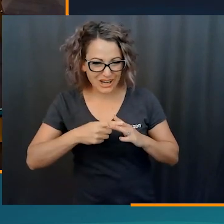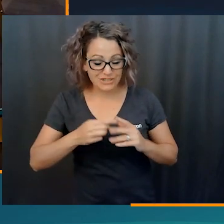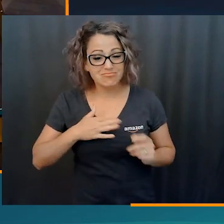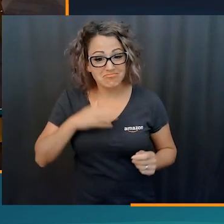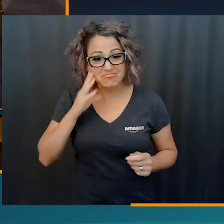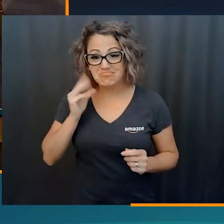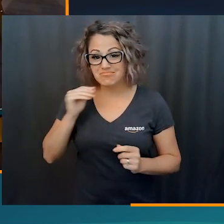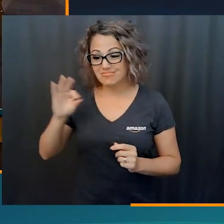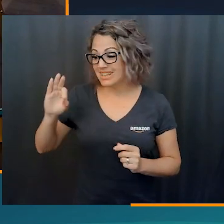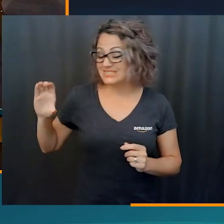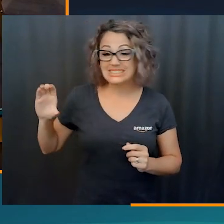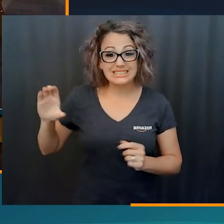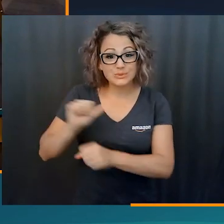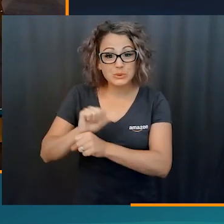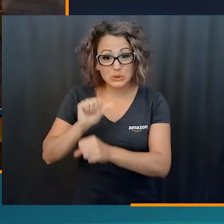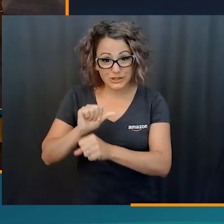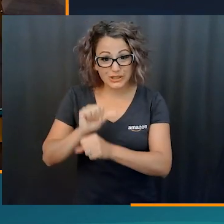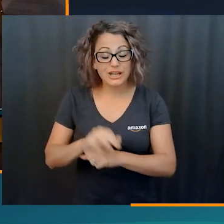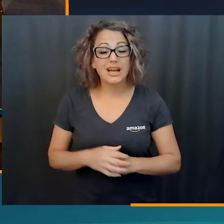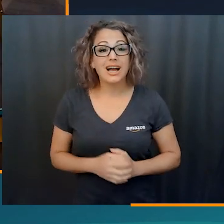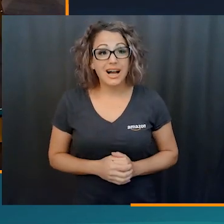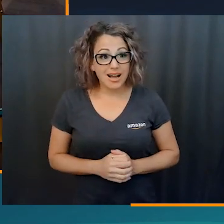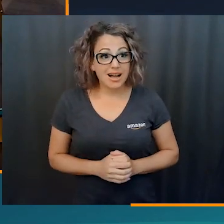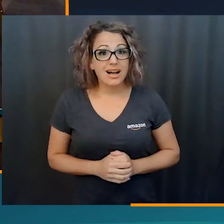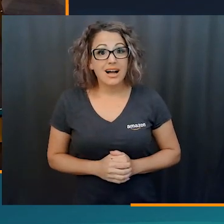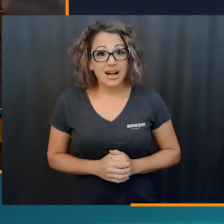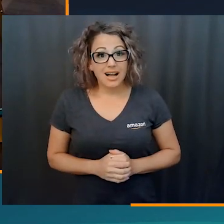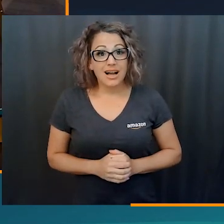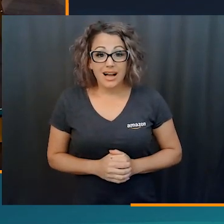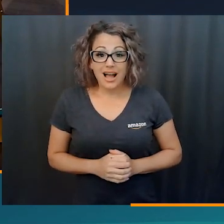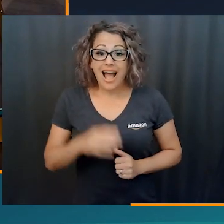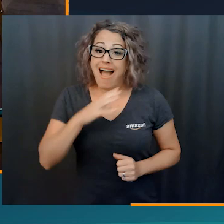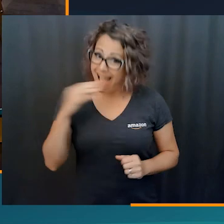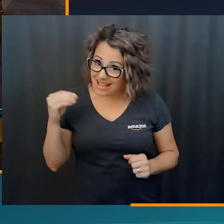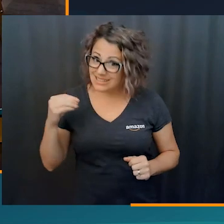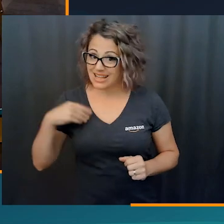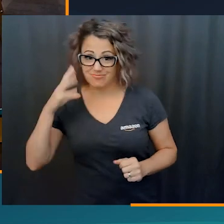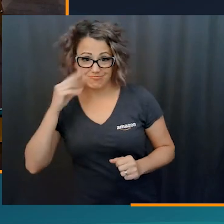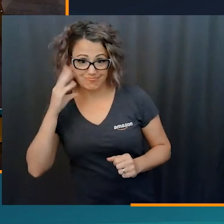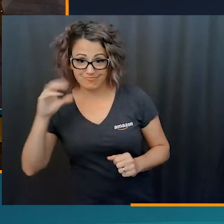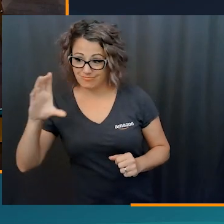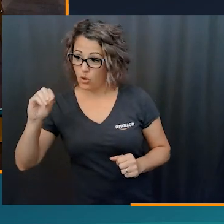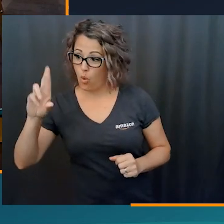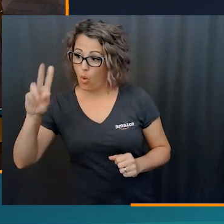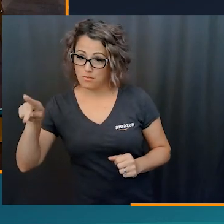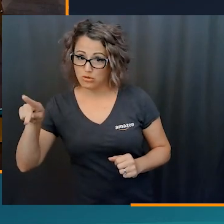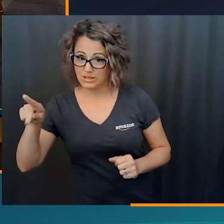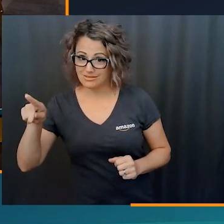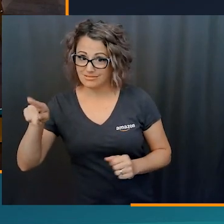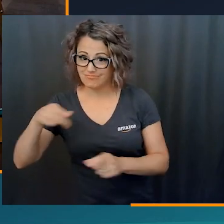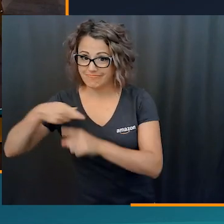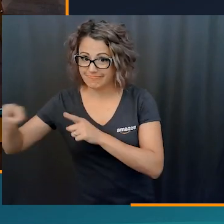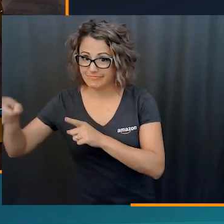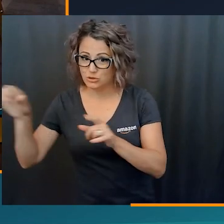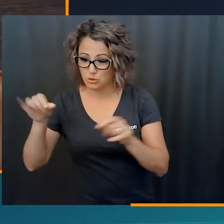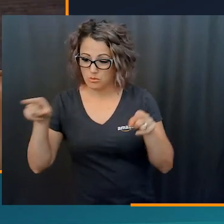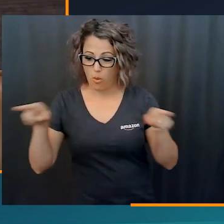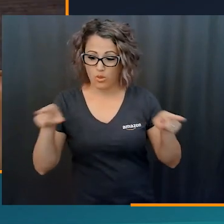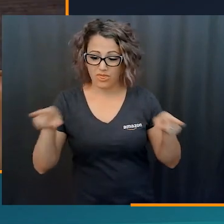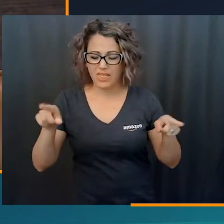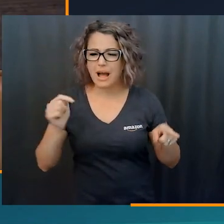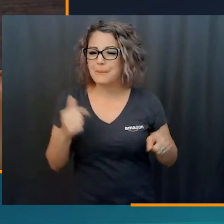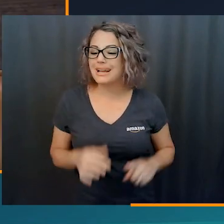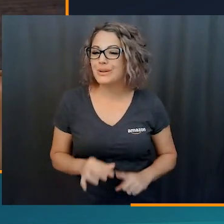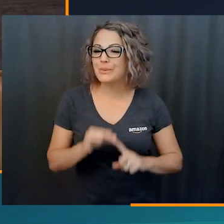So I'll start. Having the experience of working in the fulfillment center, and in the corporate office environment,